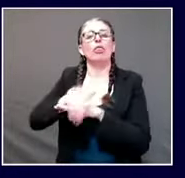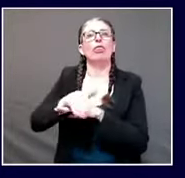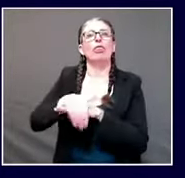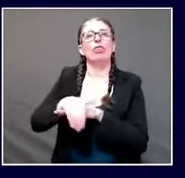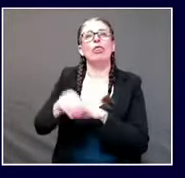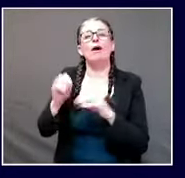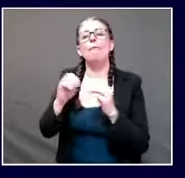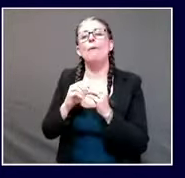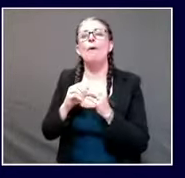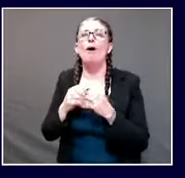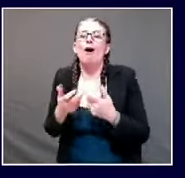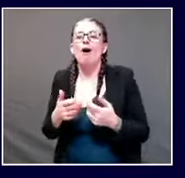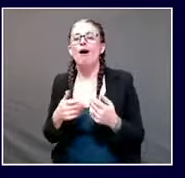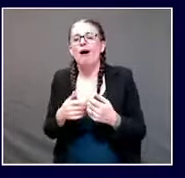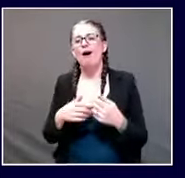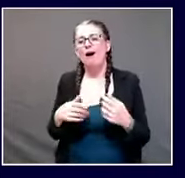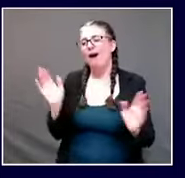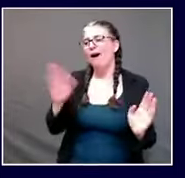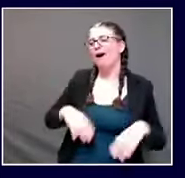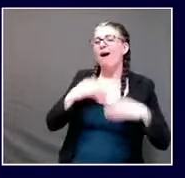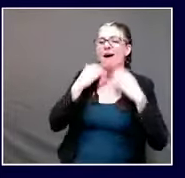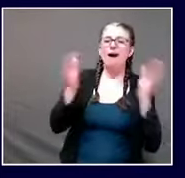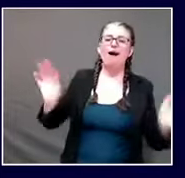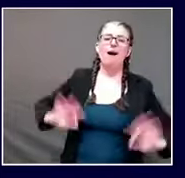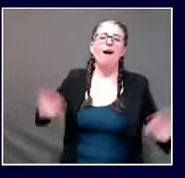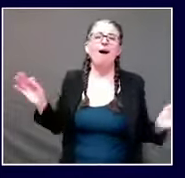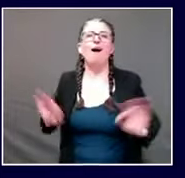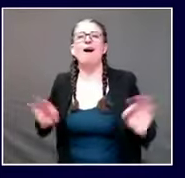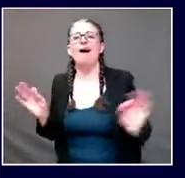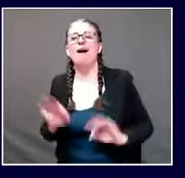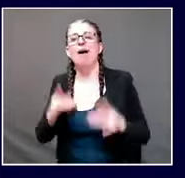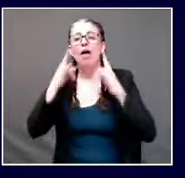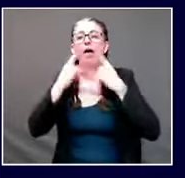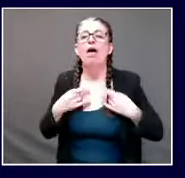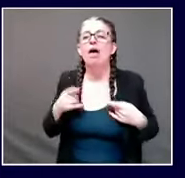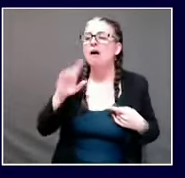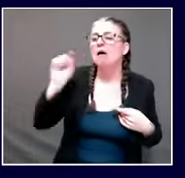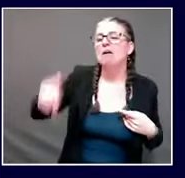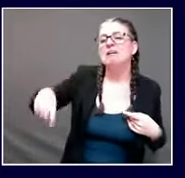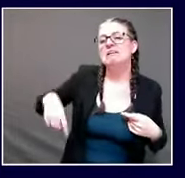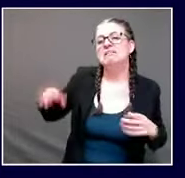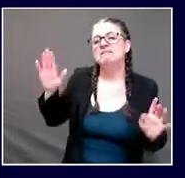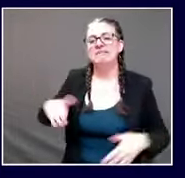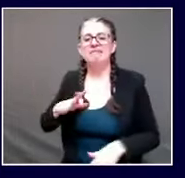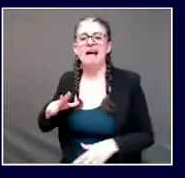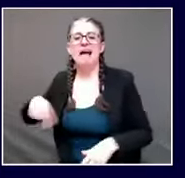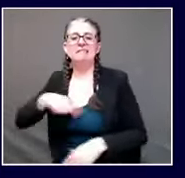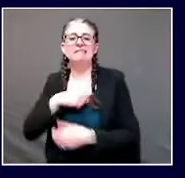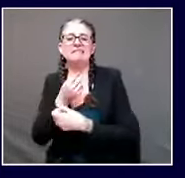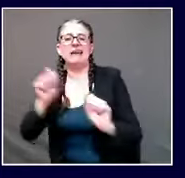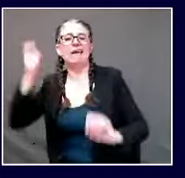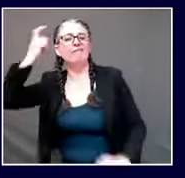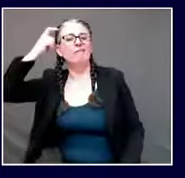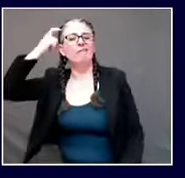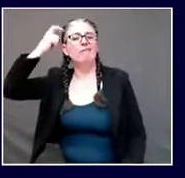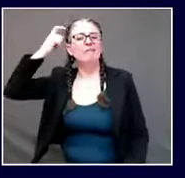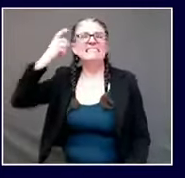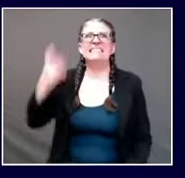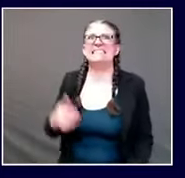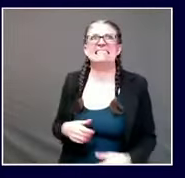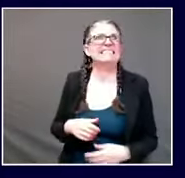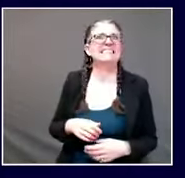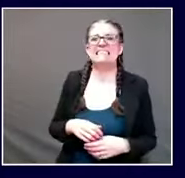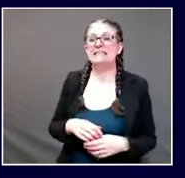that tend to occur later on in the evening that we were particularly concerned about to the extent those individuals may for example